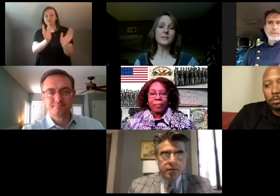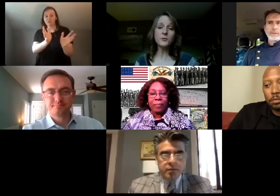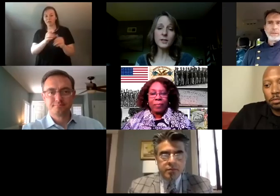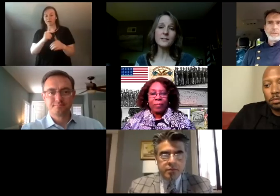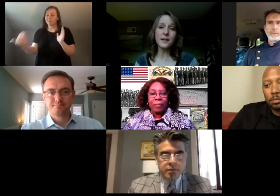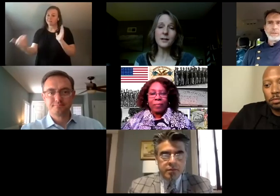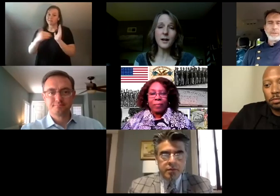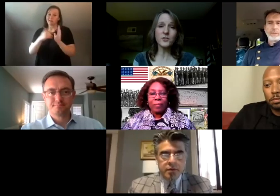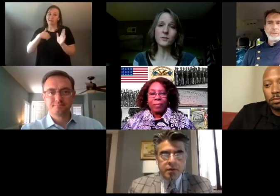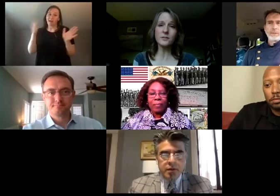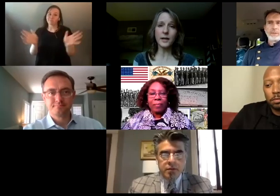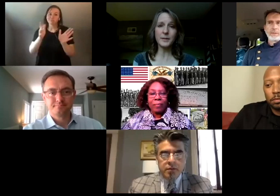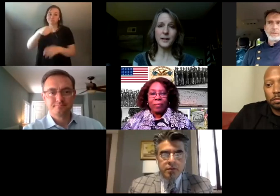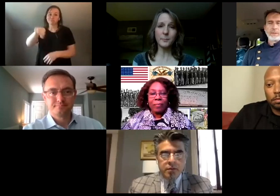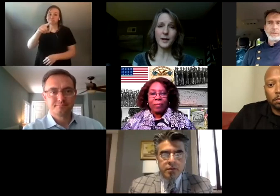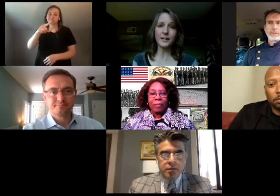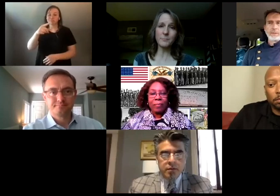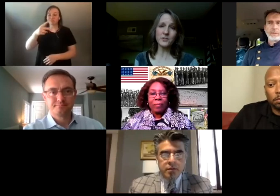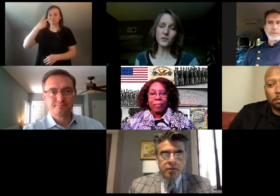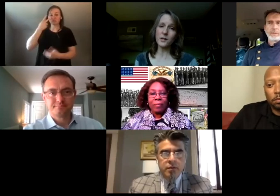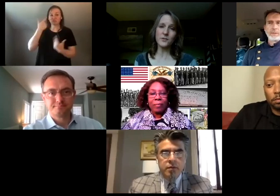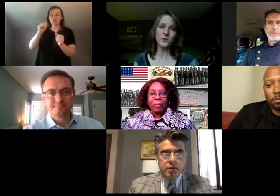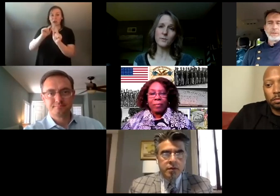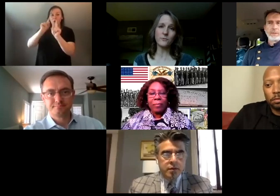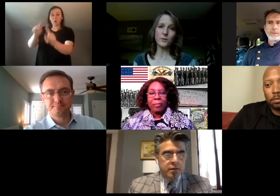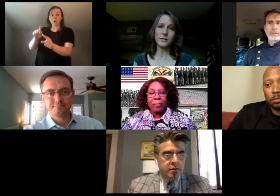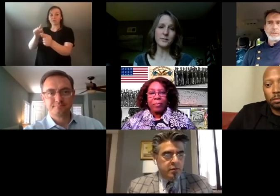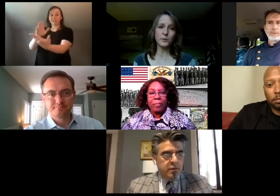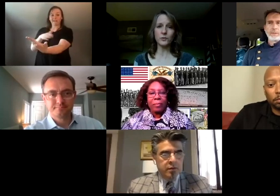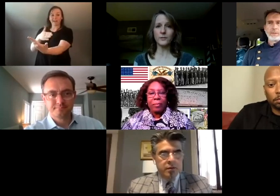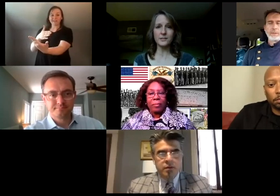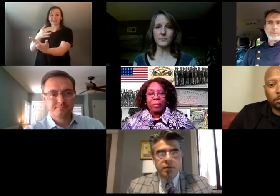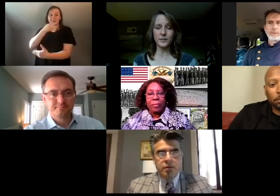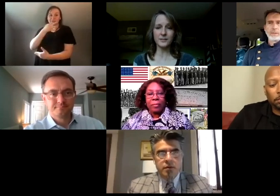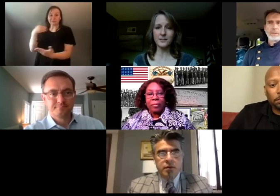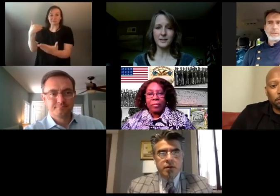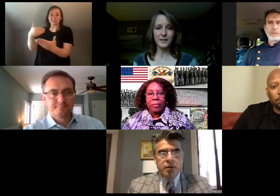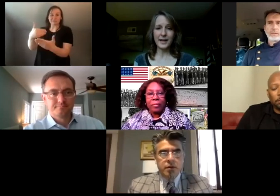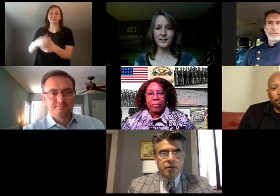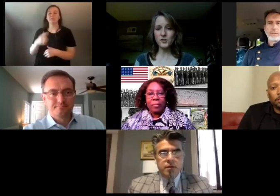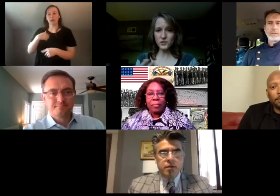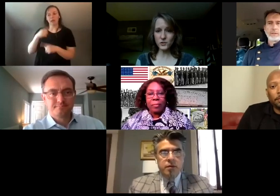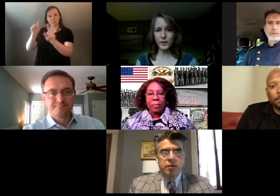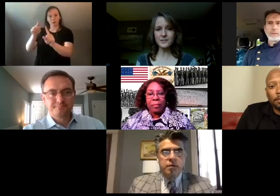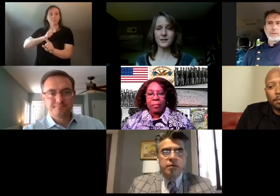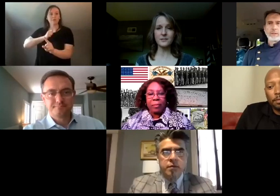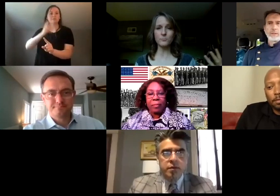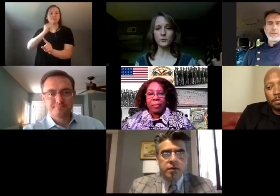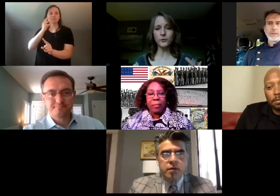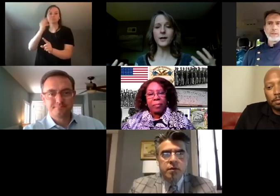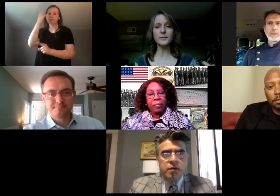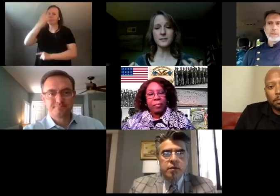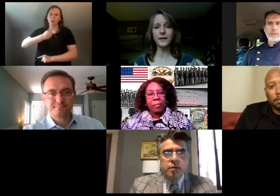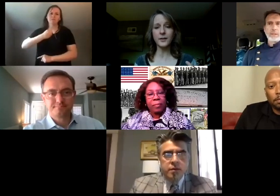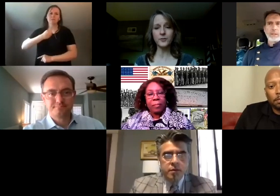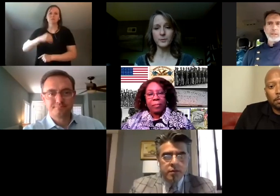see if you can attend the concert that's coming up. I have been to those concerts before. It's a beautiful experience. And just as Duane said,